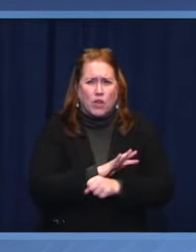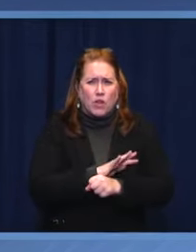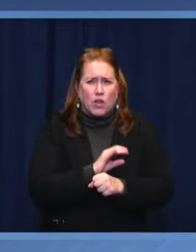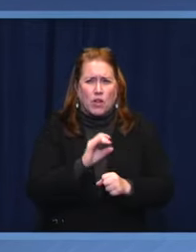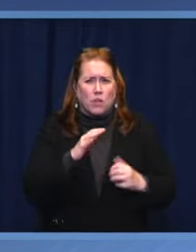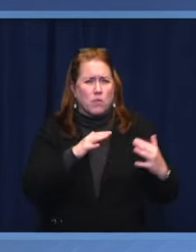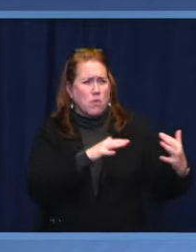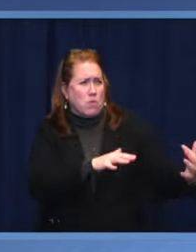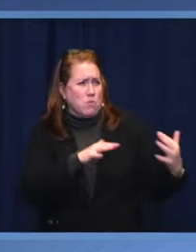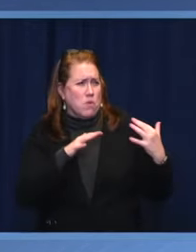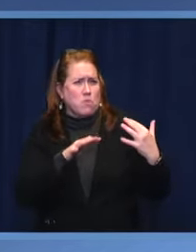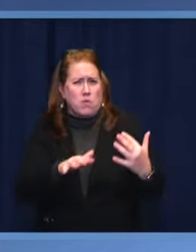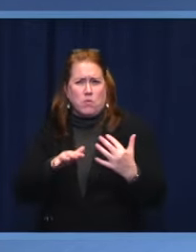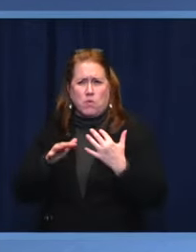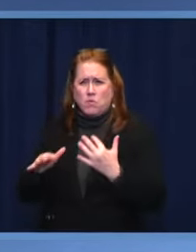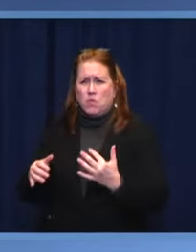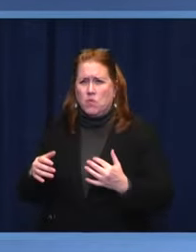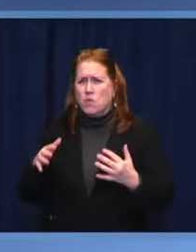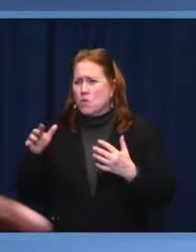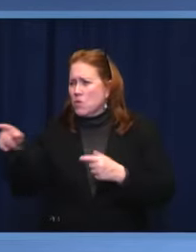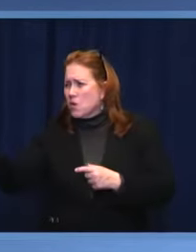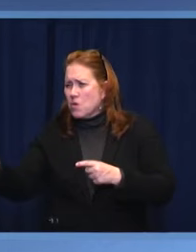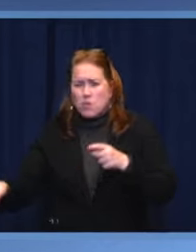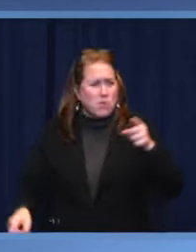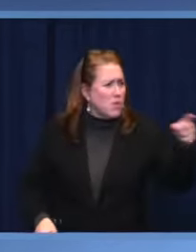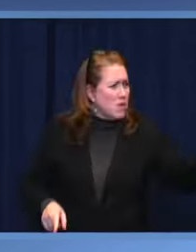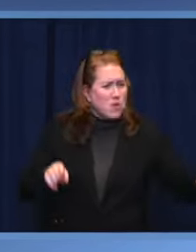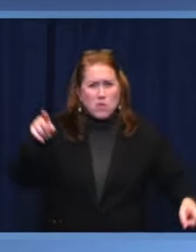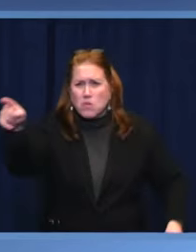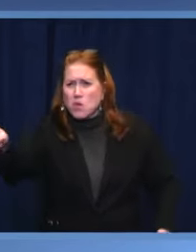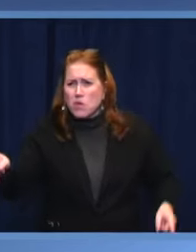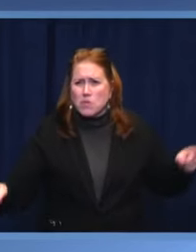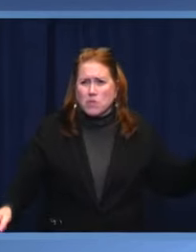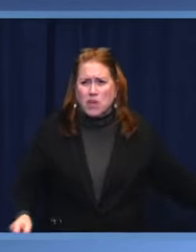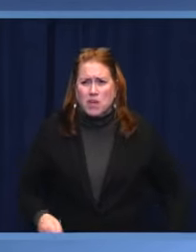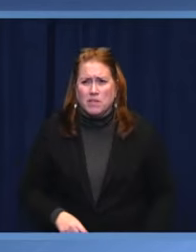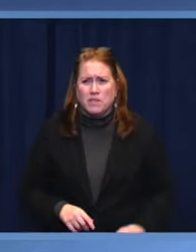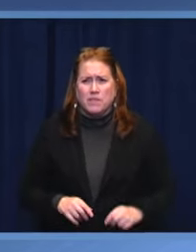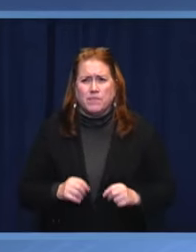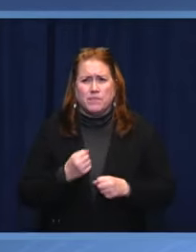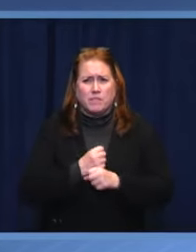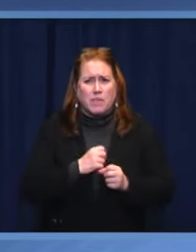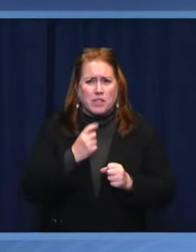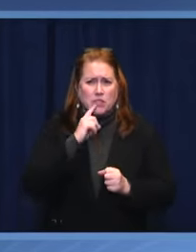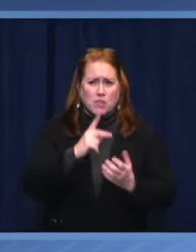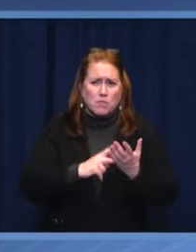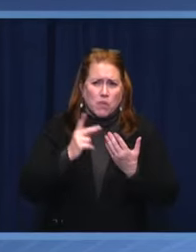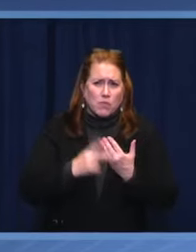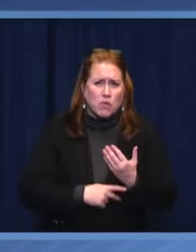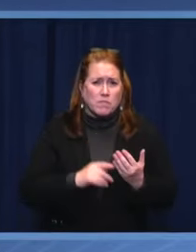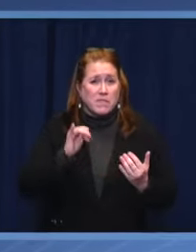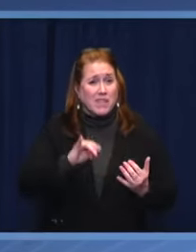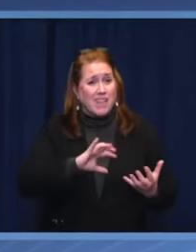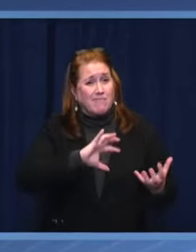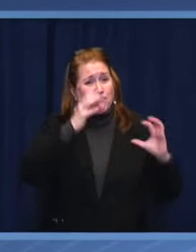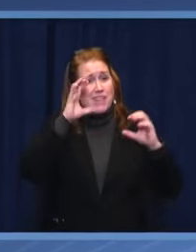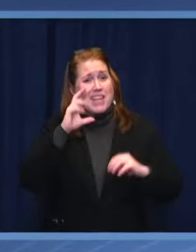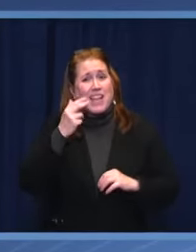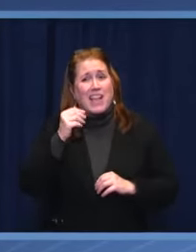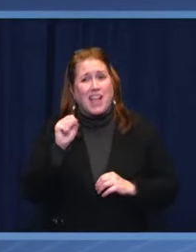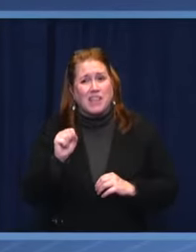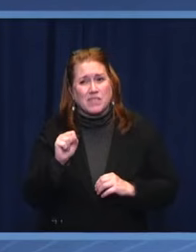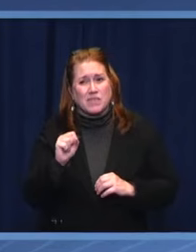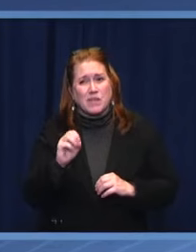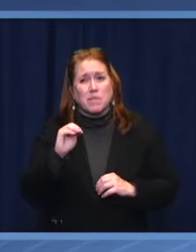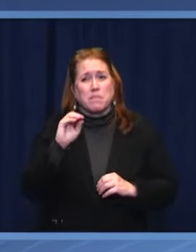and Kremlin funded hybrid operations aimed at destabilizing our country, Moldova's democracy is